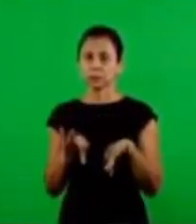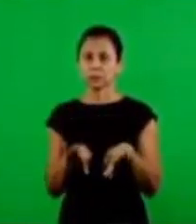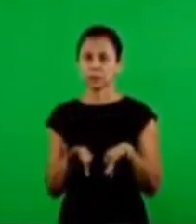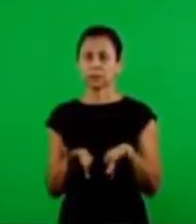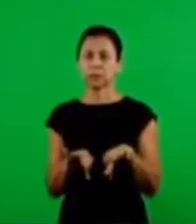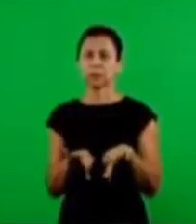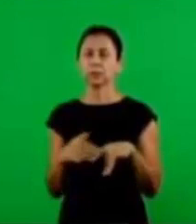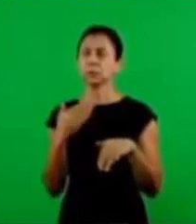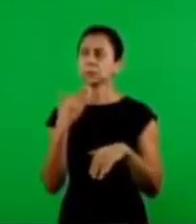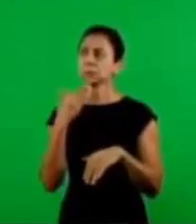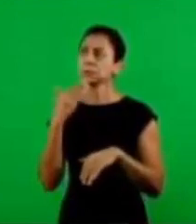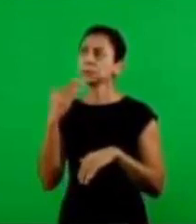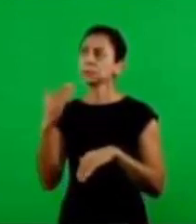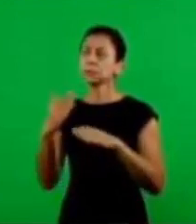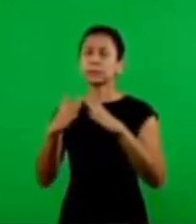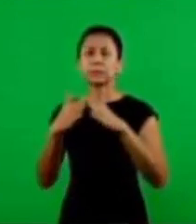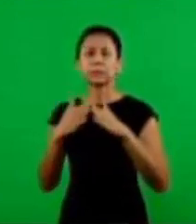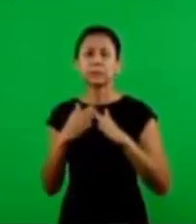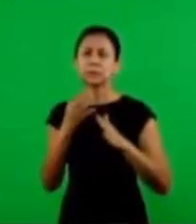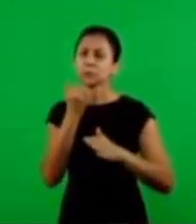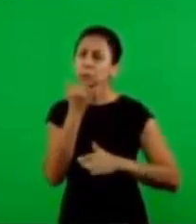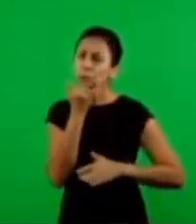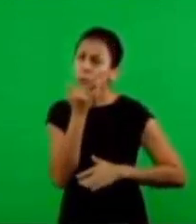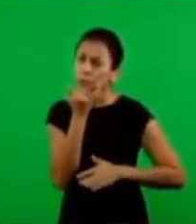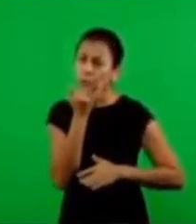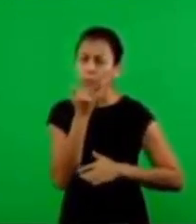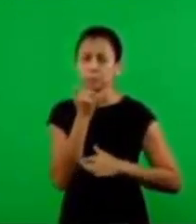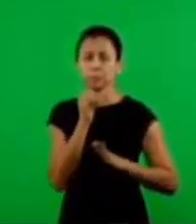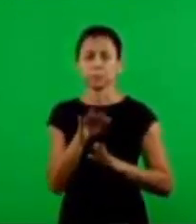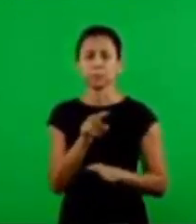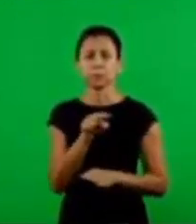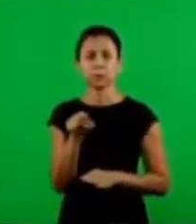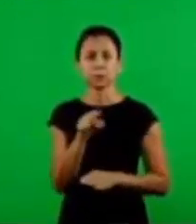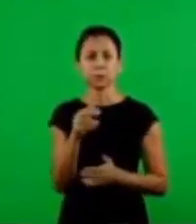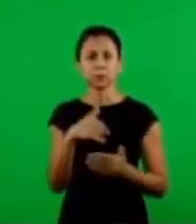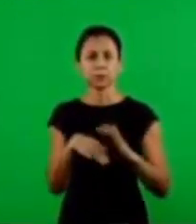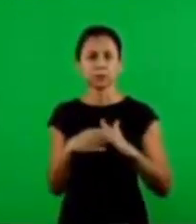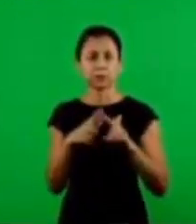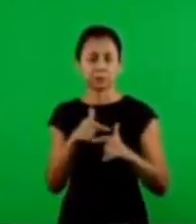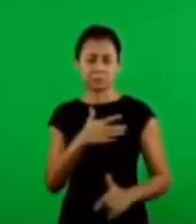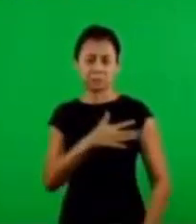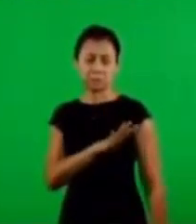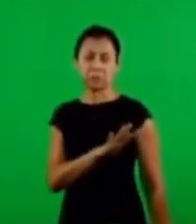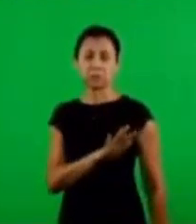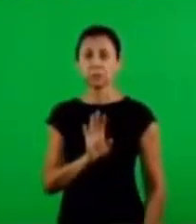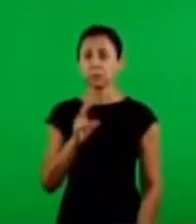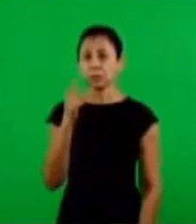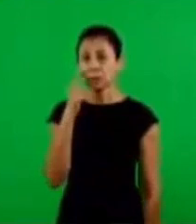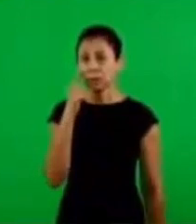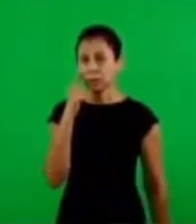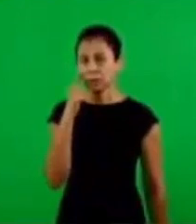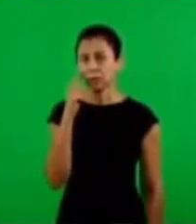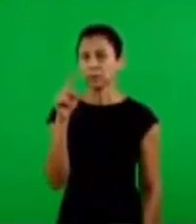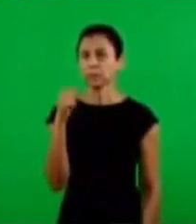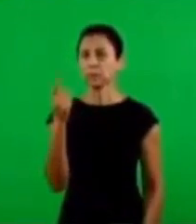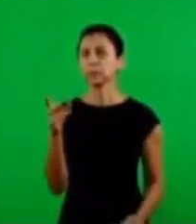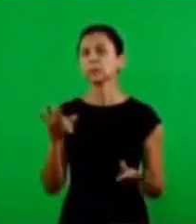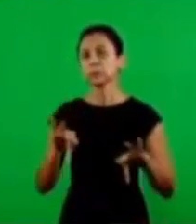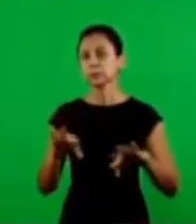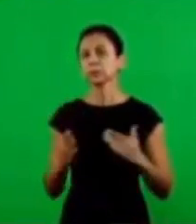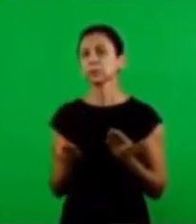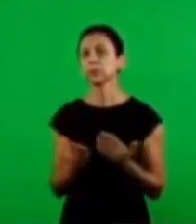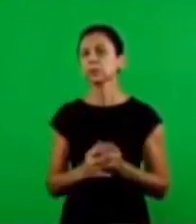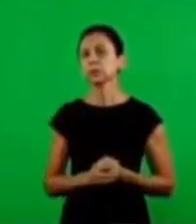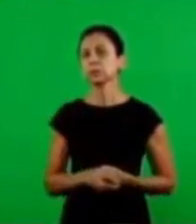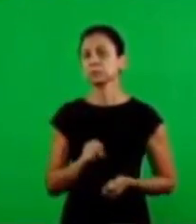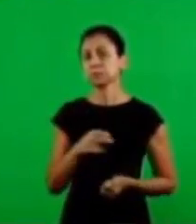disclosure asking forgiveness for the bread that didn't like but we're going